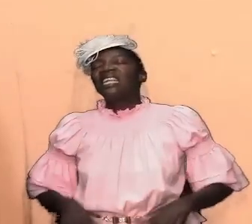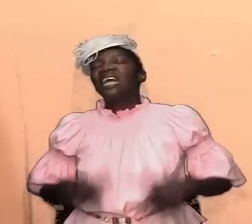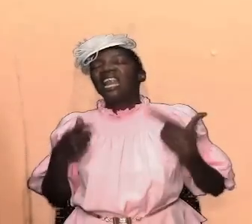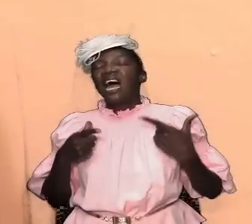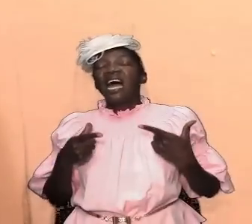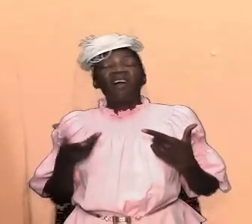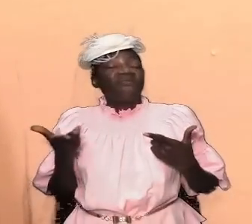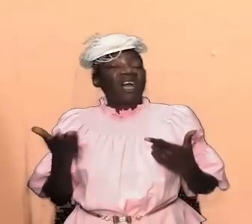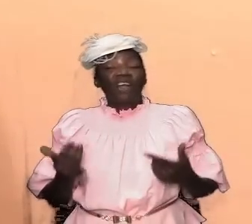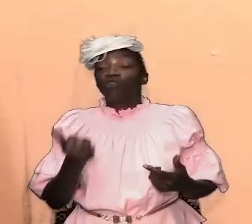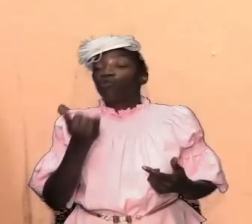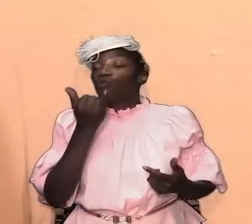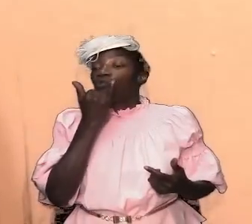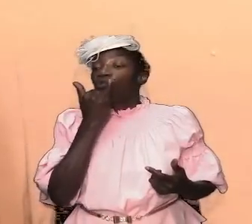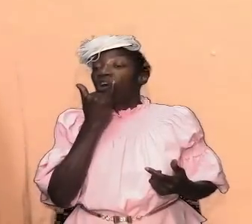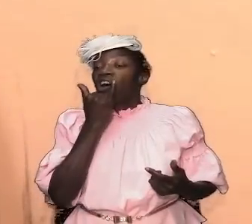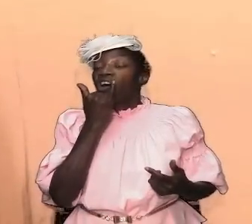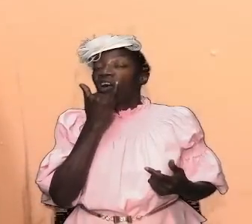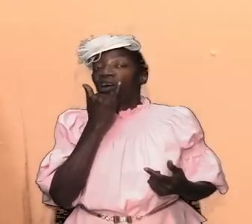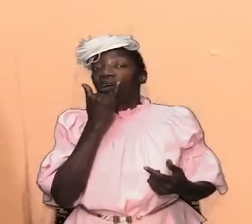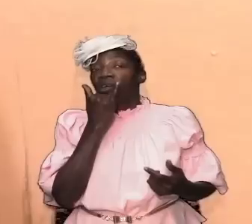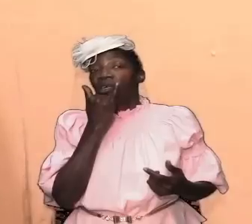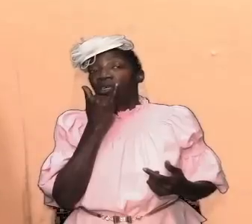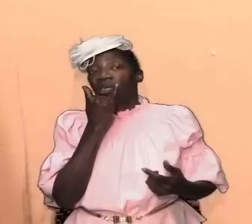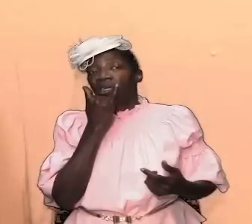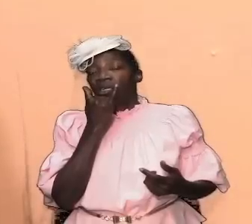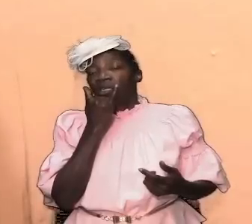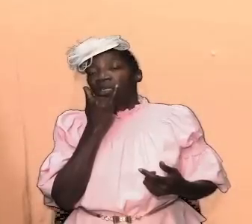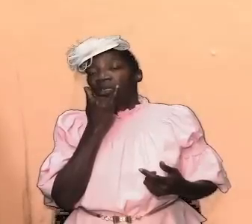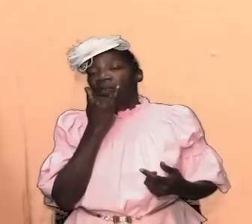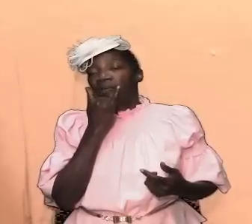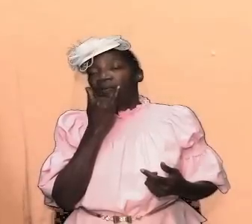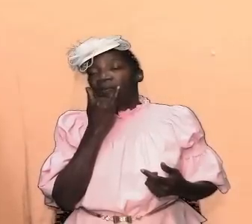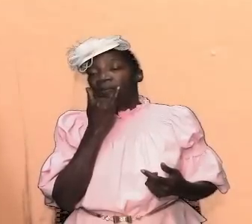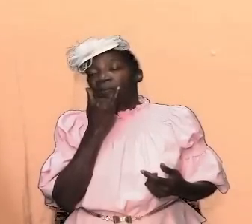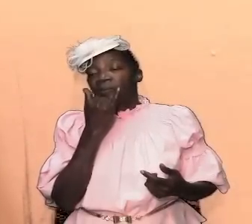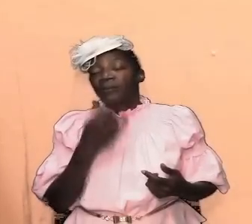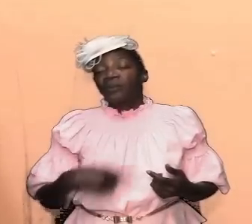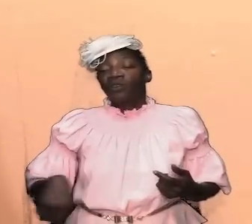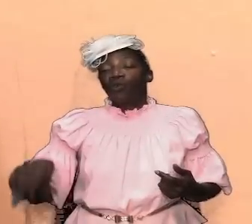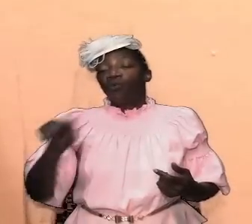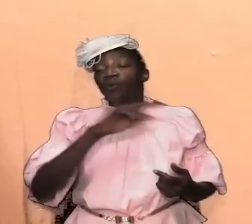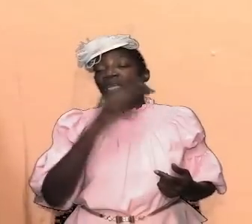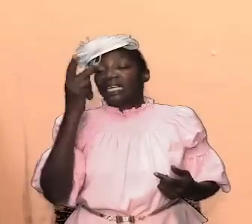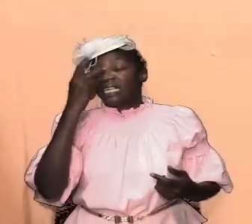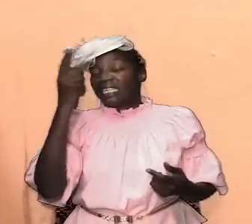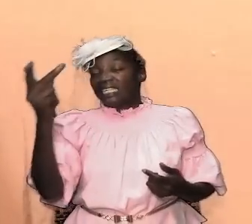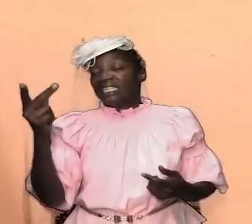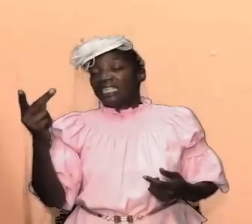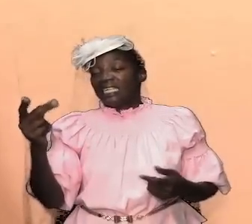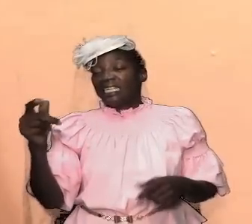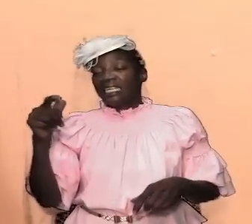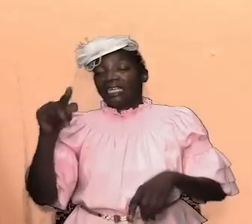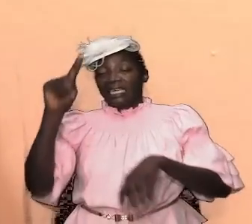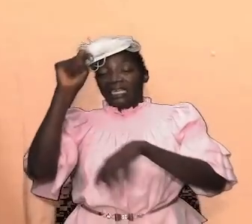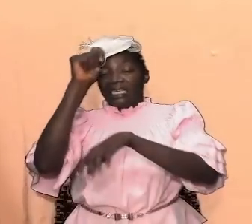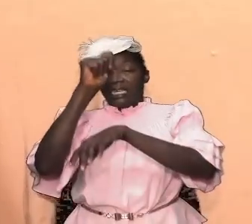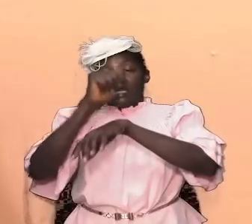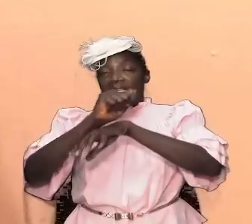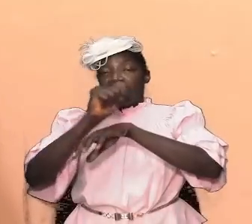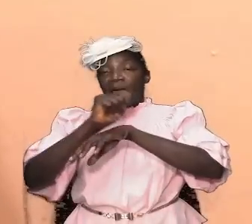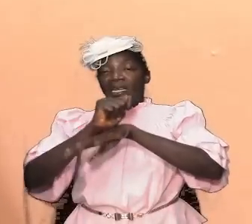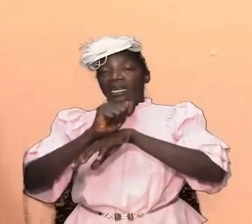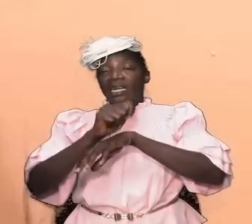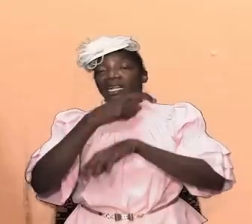wrong as i say this and then make the point that we are going to see that the tabernacle in the